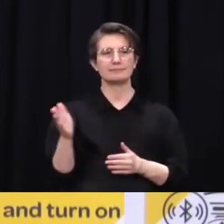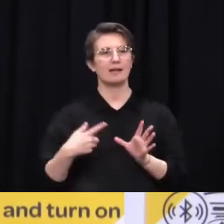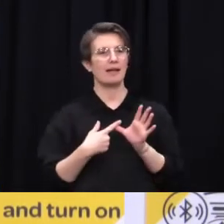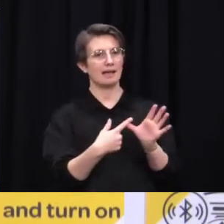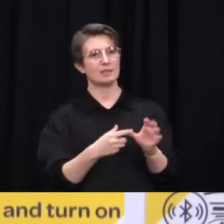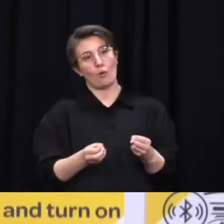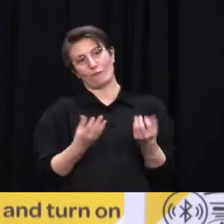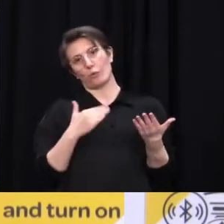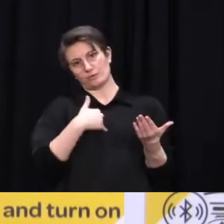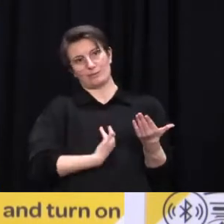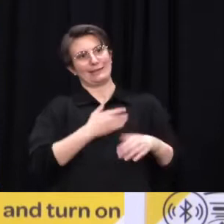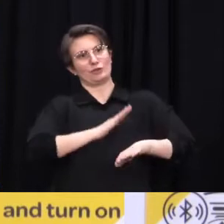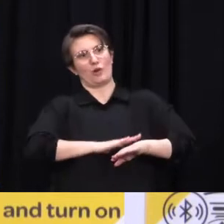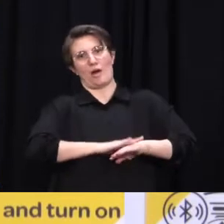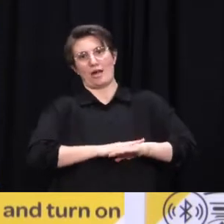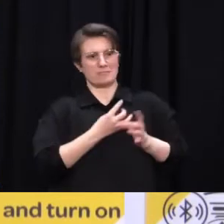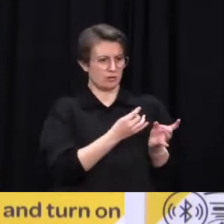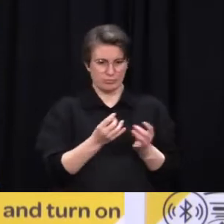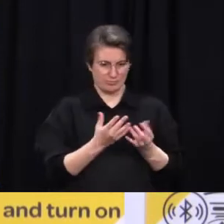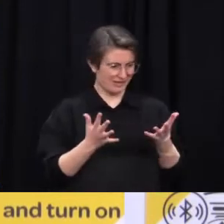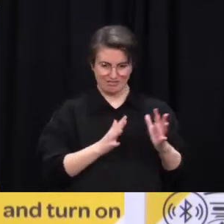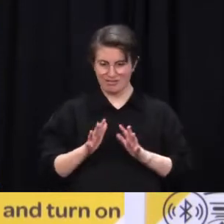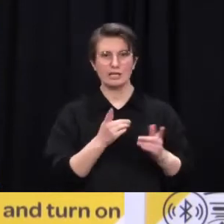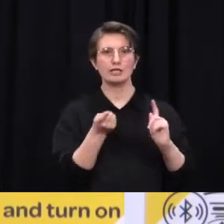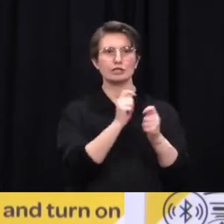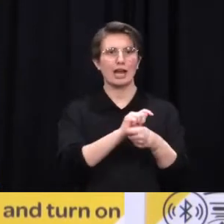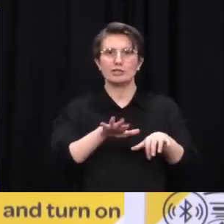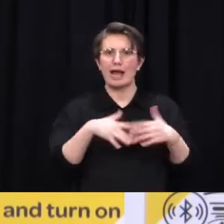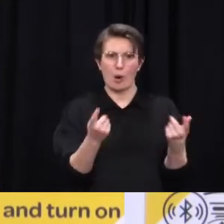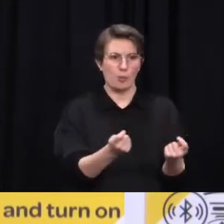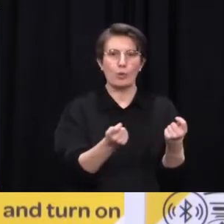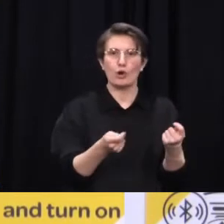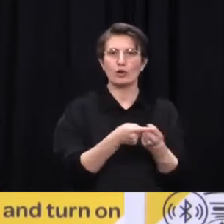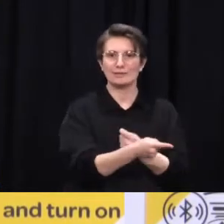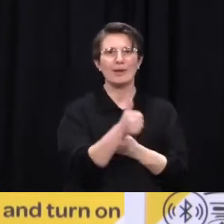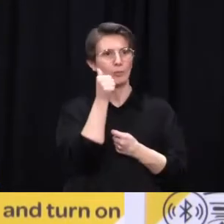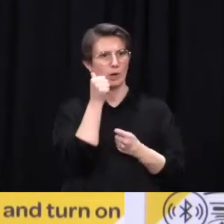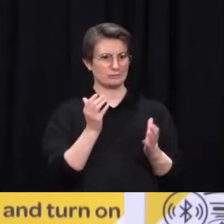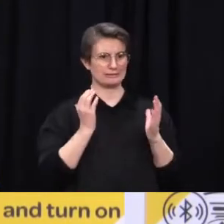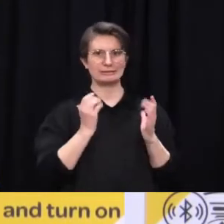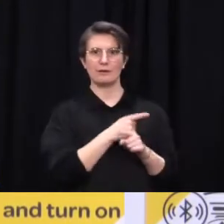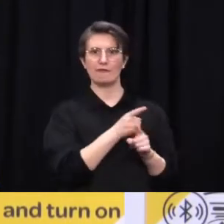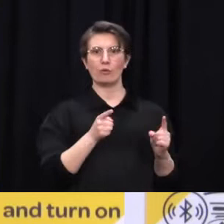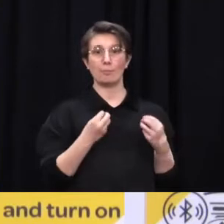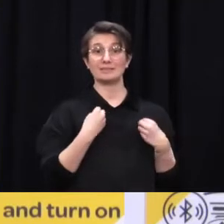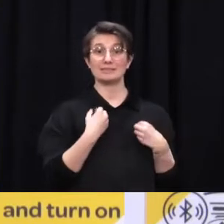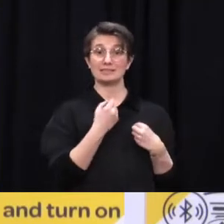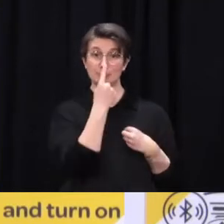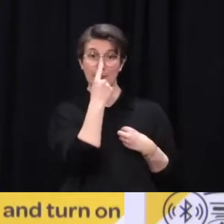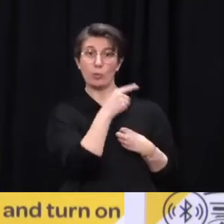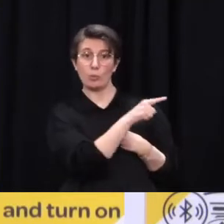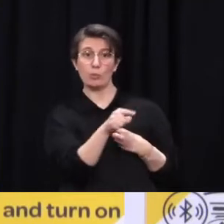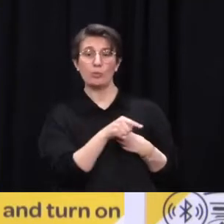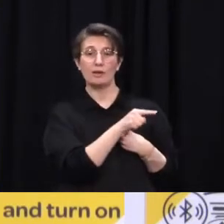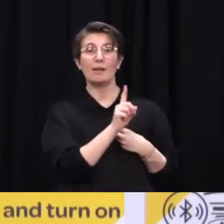We do acknowledge that it is an extra impost on business but a lot less than higher Alert Levels. So this is something we've been